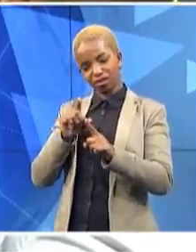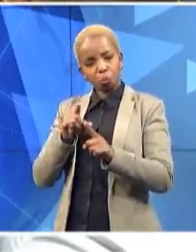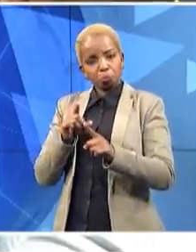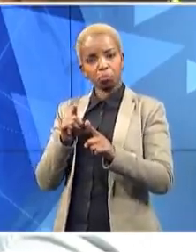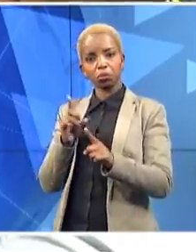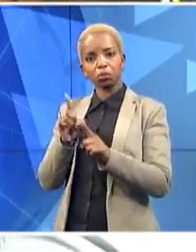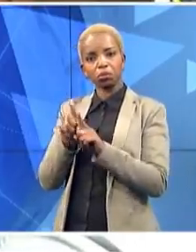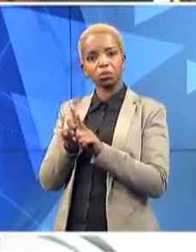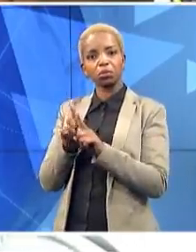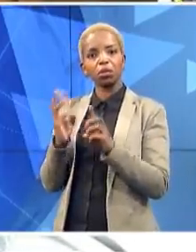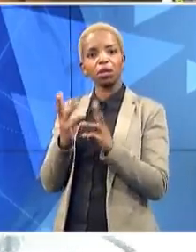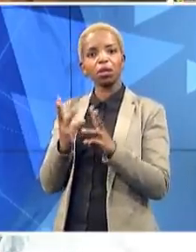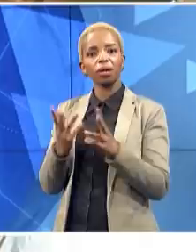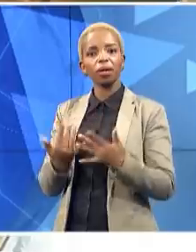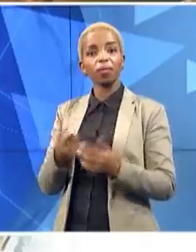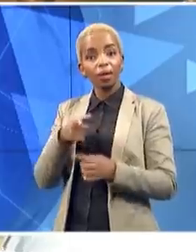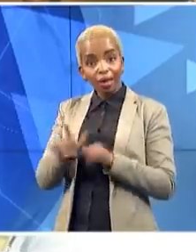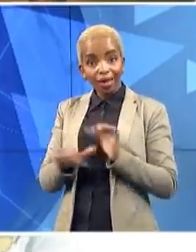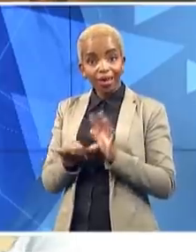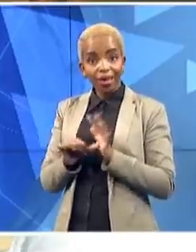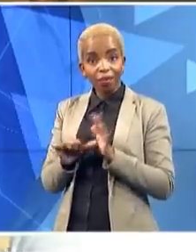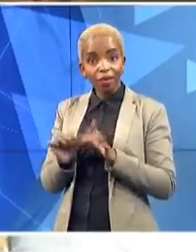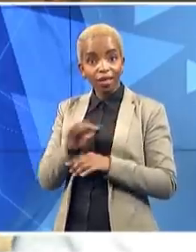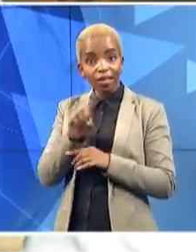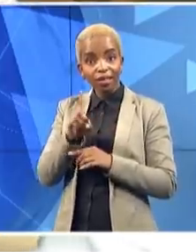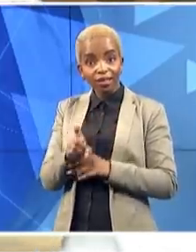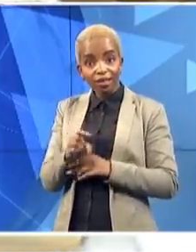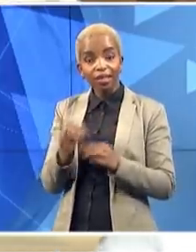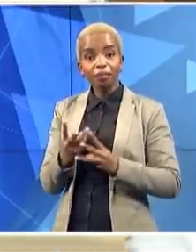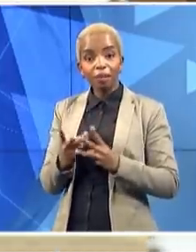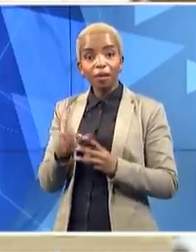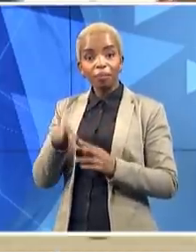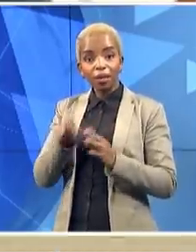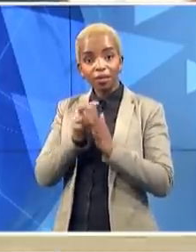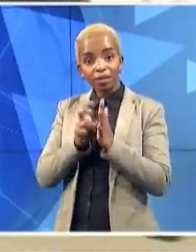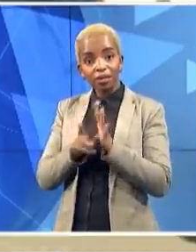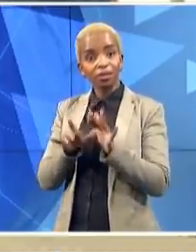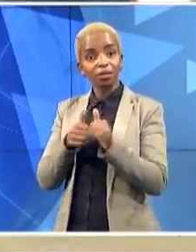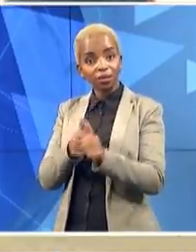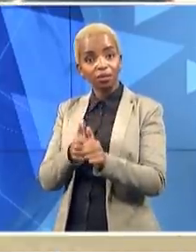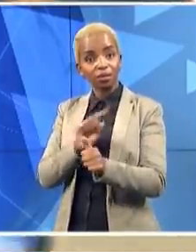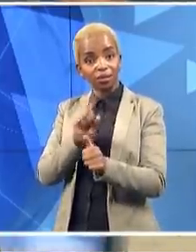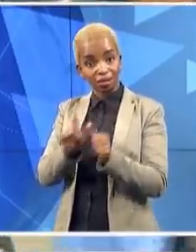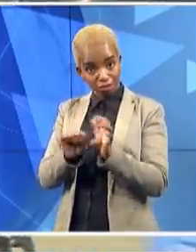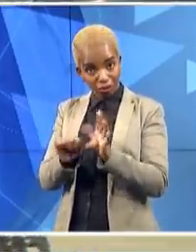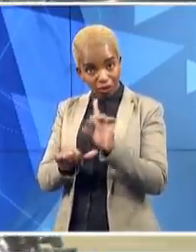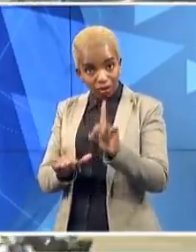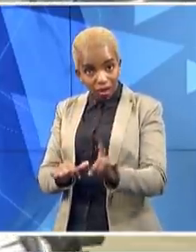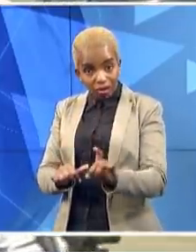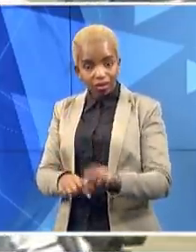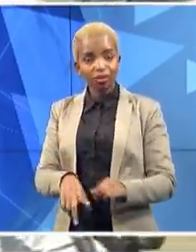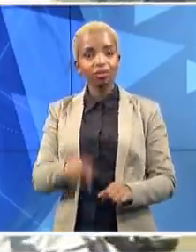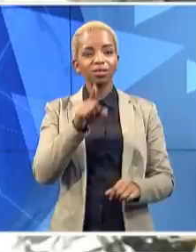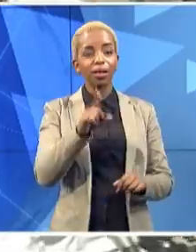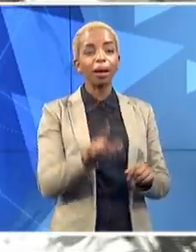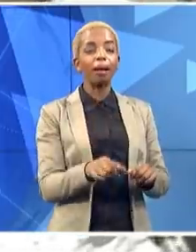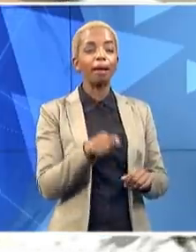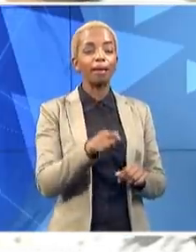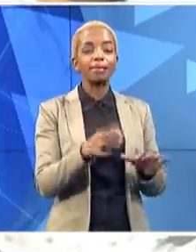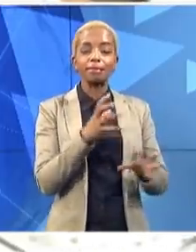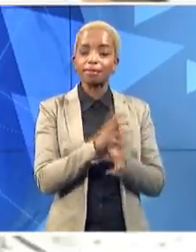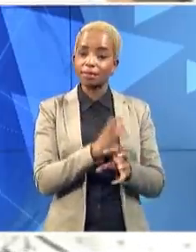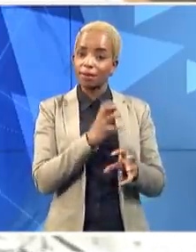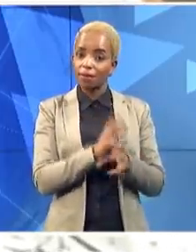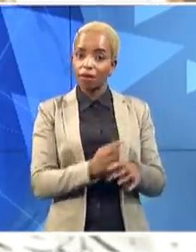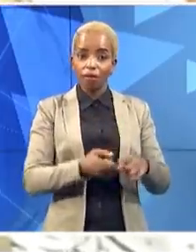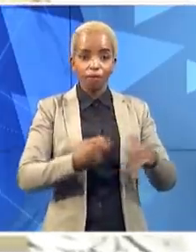to abide and also adhere to those regulations? Yeah, it's a difficult message for us to try and communicate. On the one